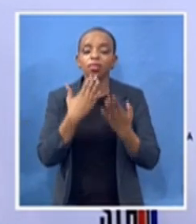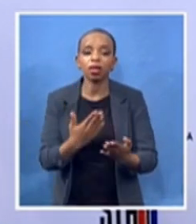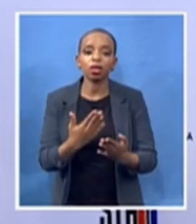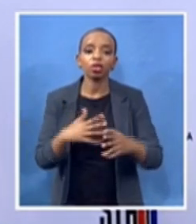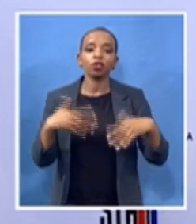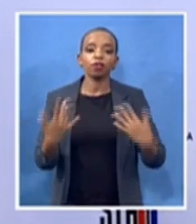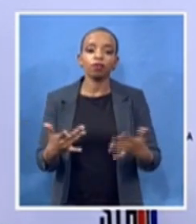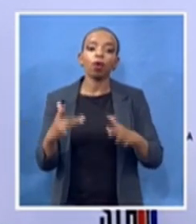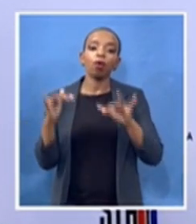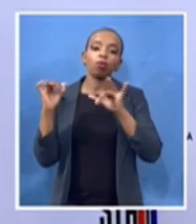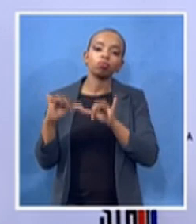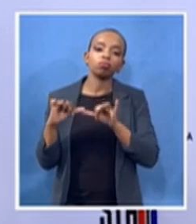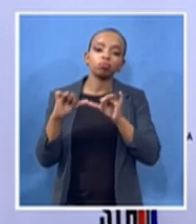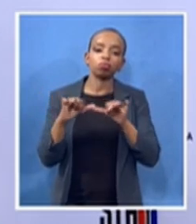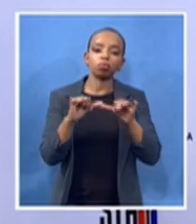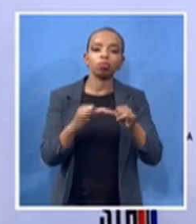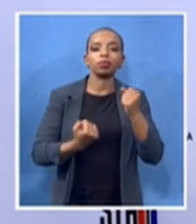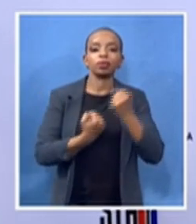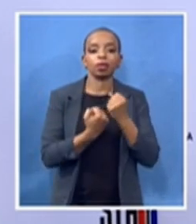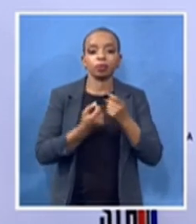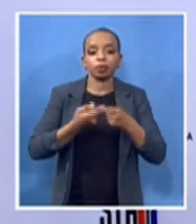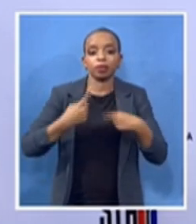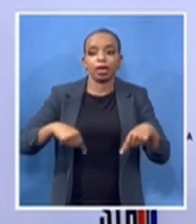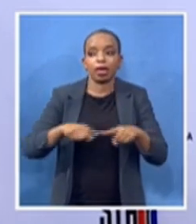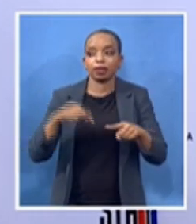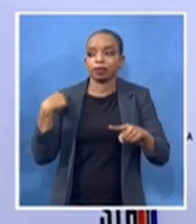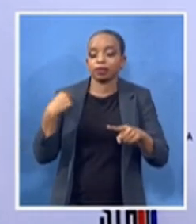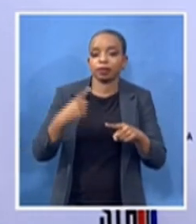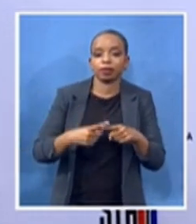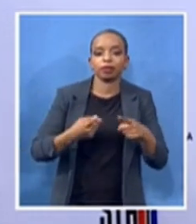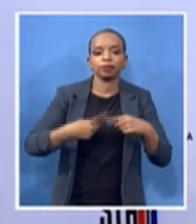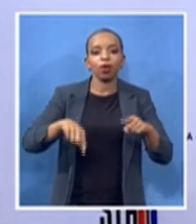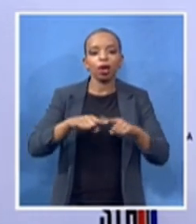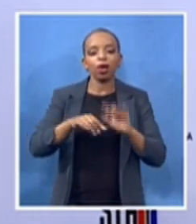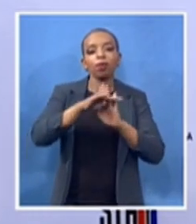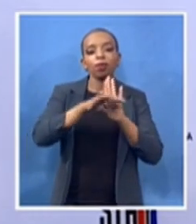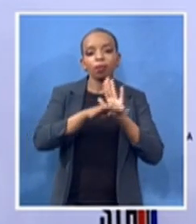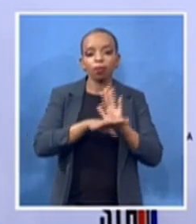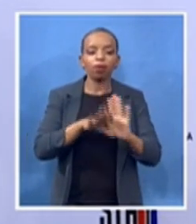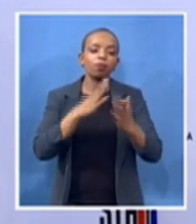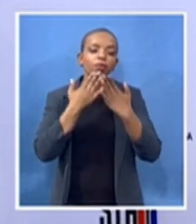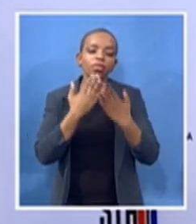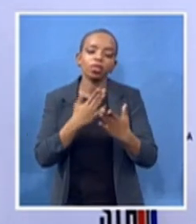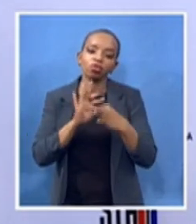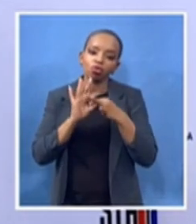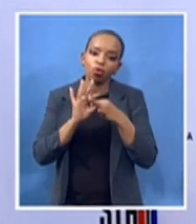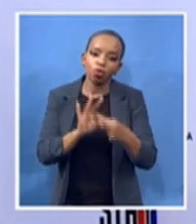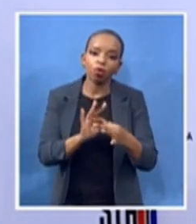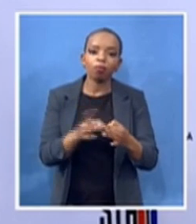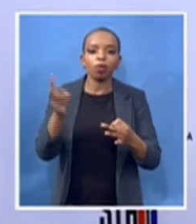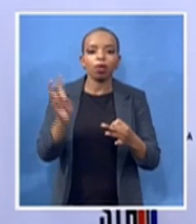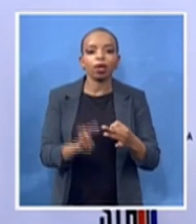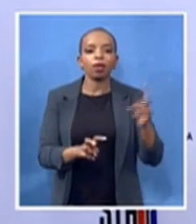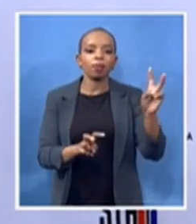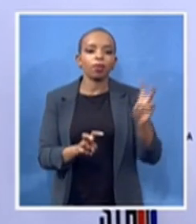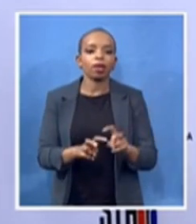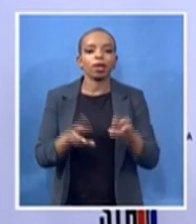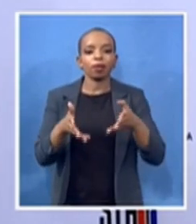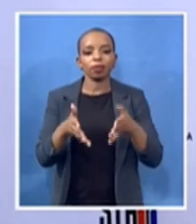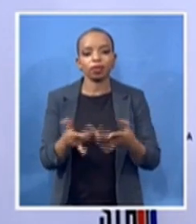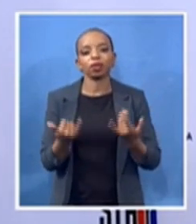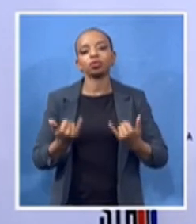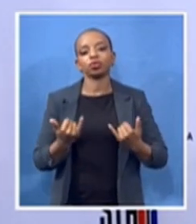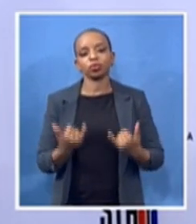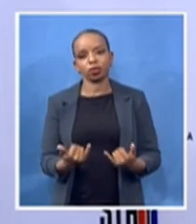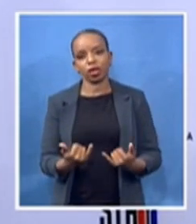initiatives and we we thank you for your commitment and your presence here today um i am just gonna call the next